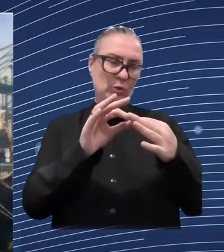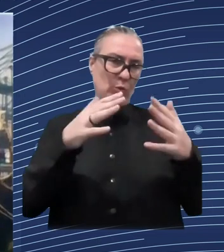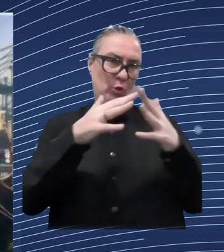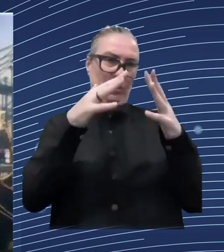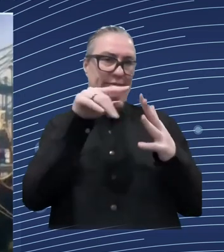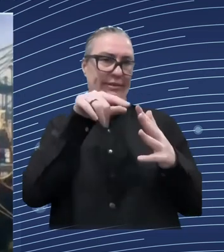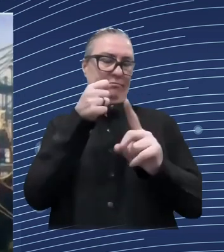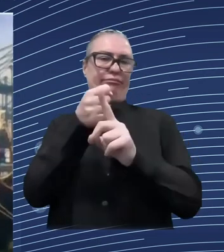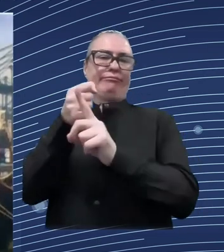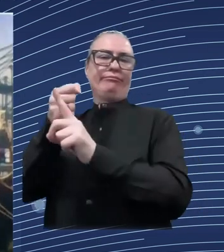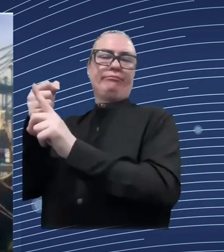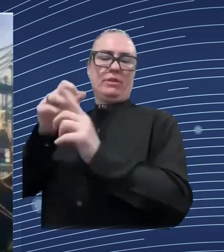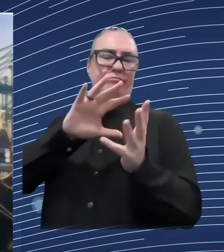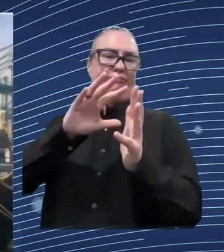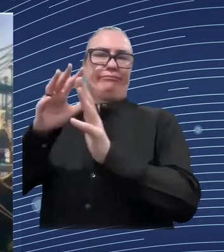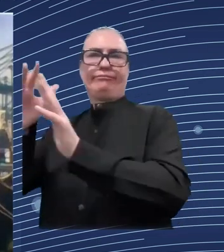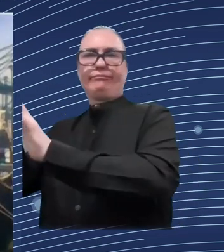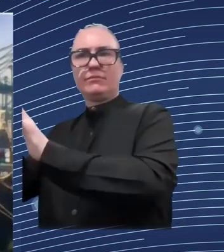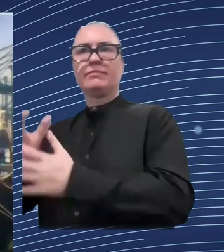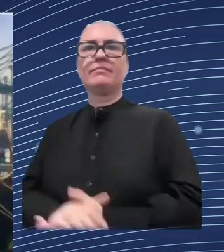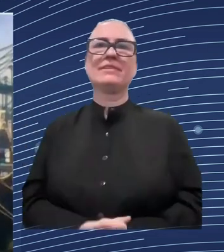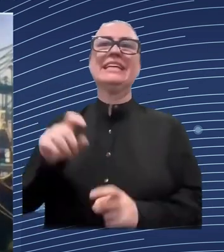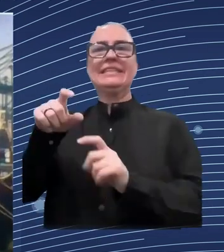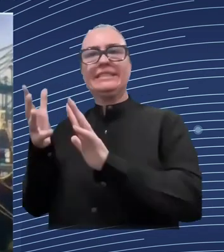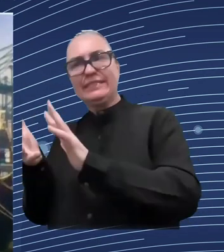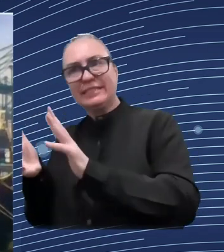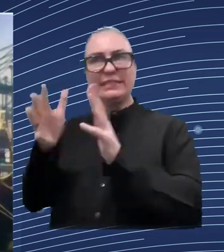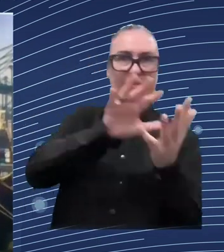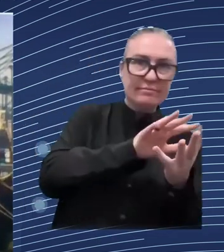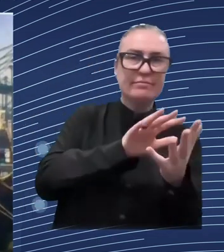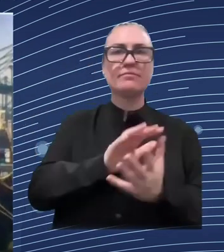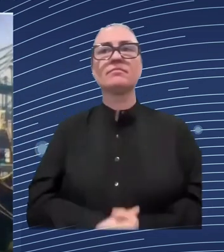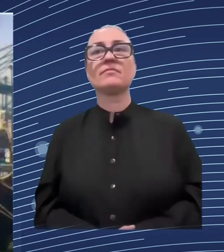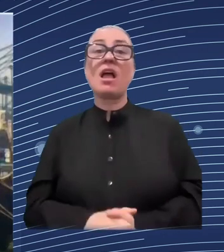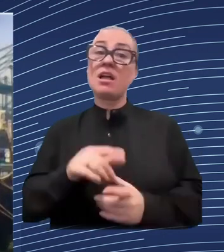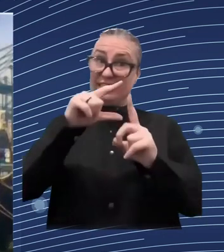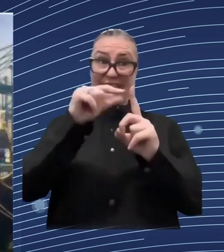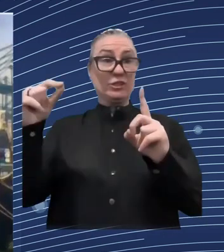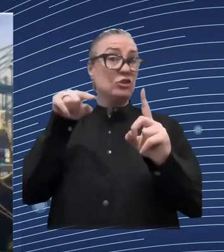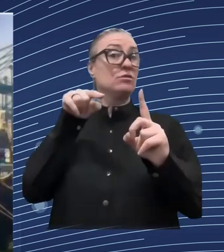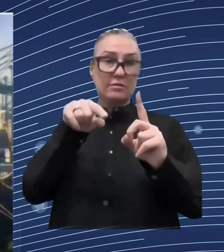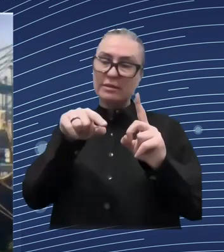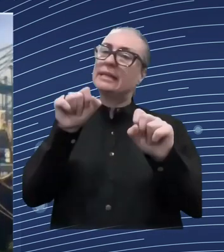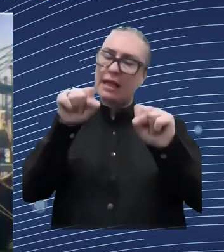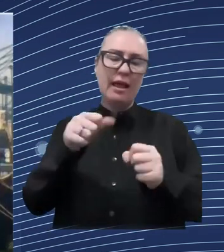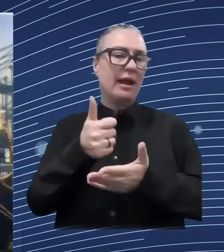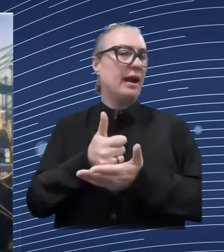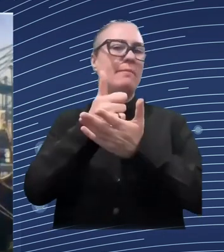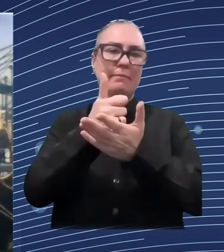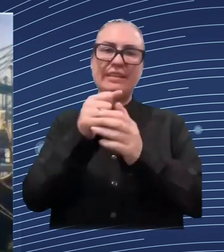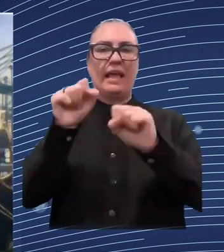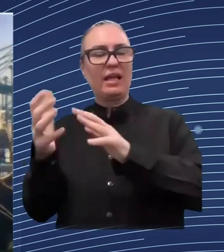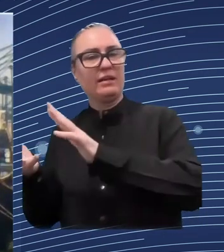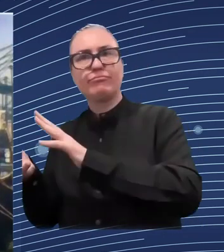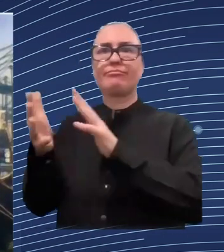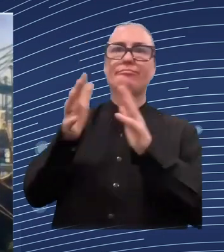etf is following online job vacancies in ukraine since 2020 and there we hardly see actually vacancies where you wouldn't